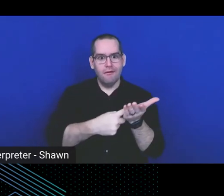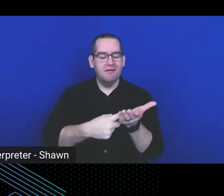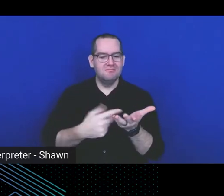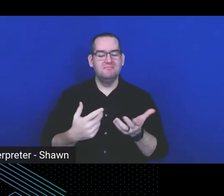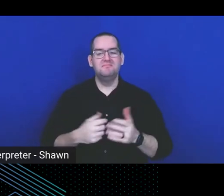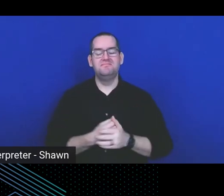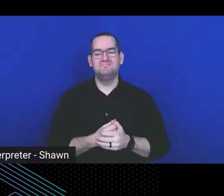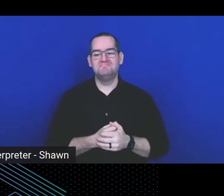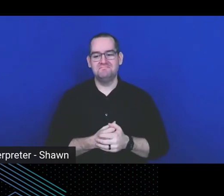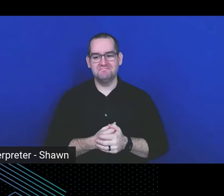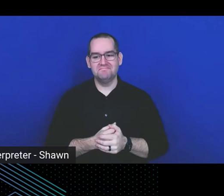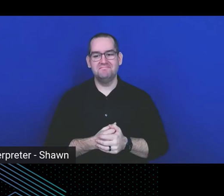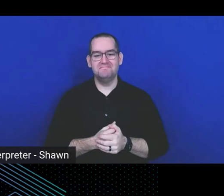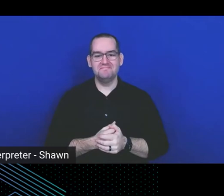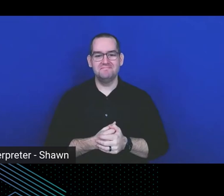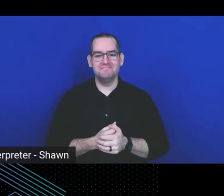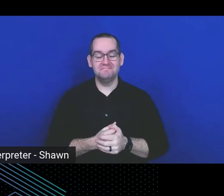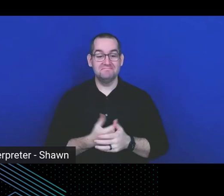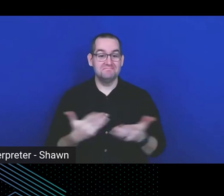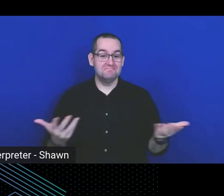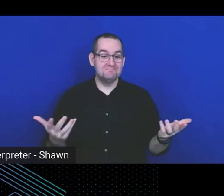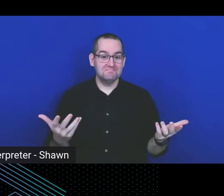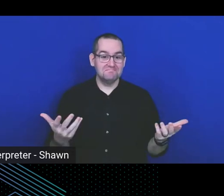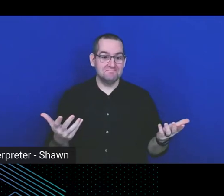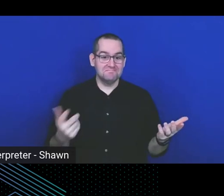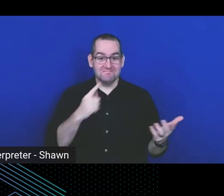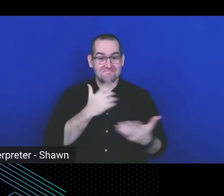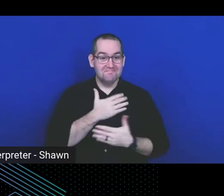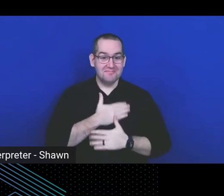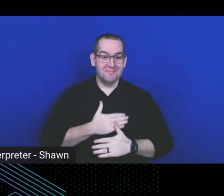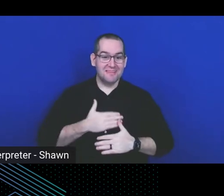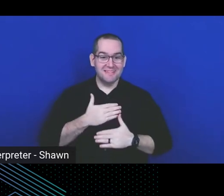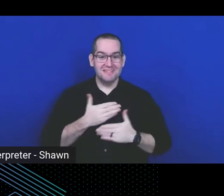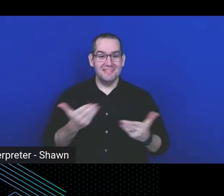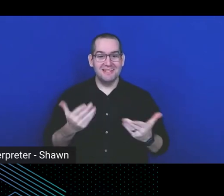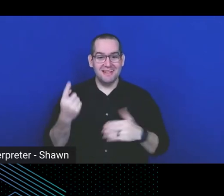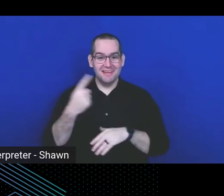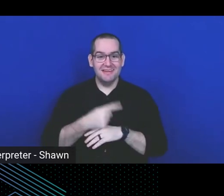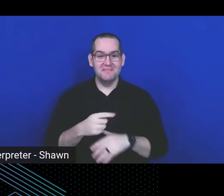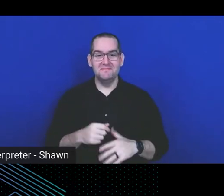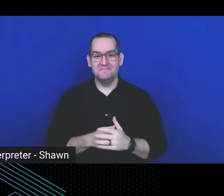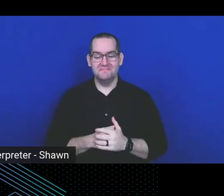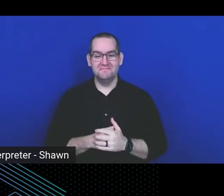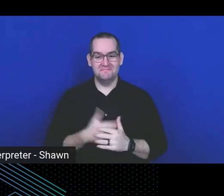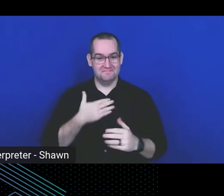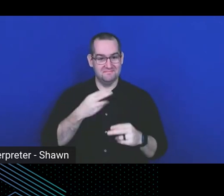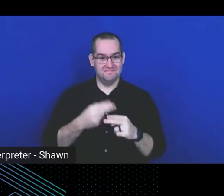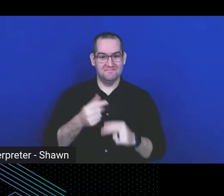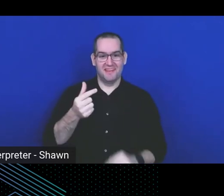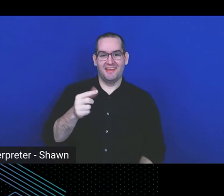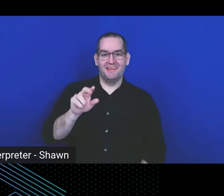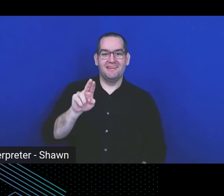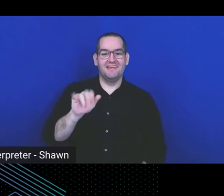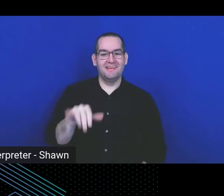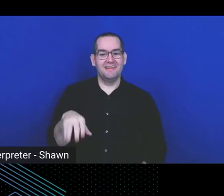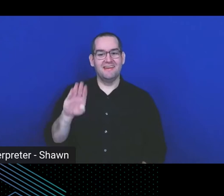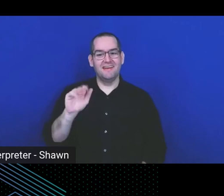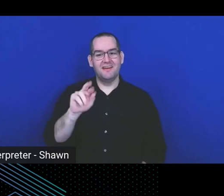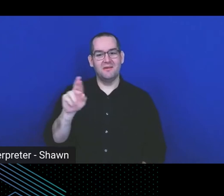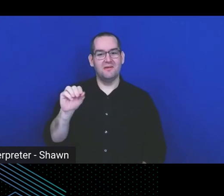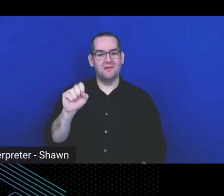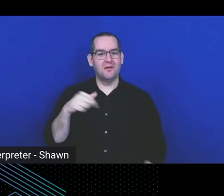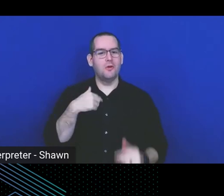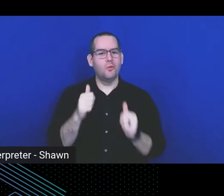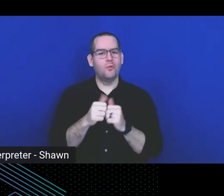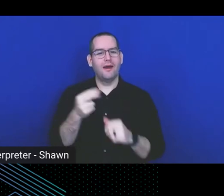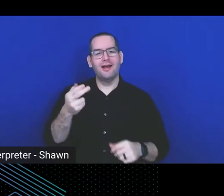and yeah, it's a pleasure to be here today. So my name is Guy Barrows, I've been with HashCorp for about four years